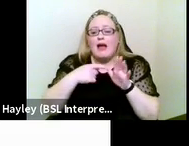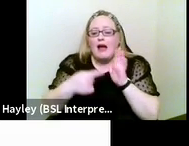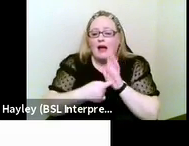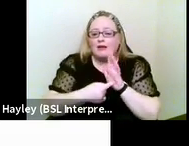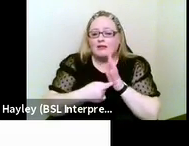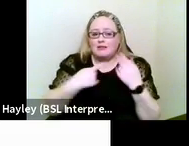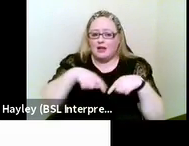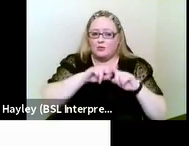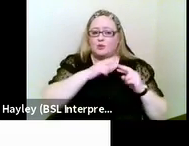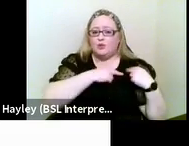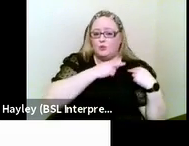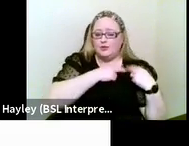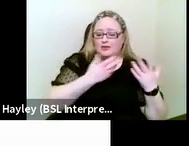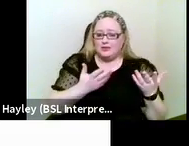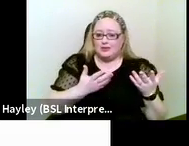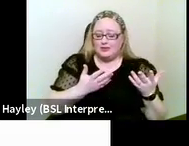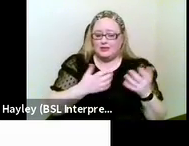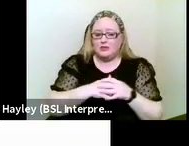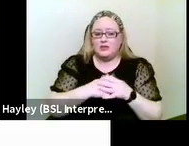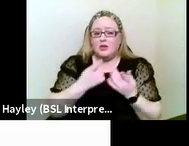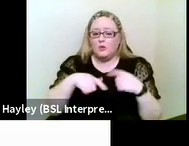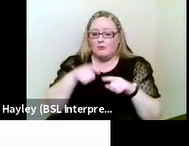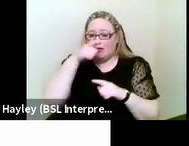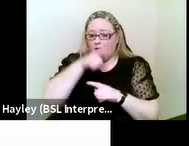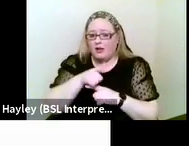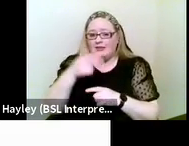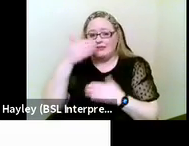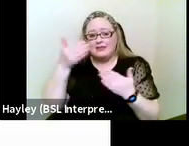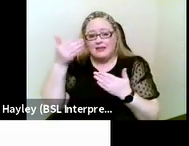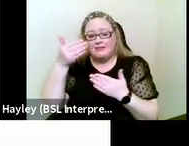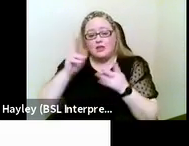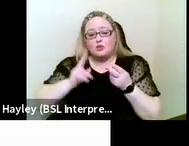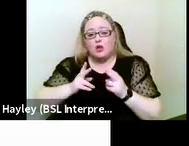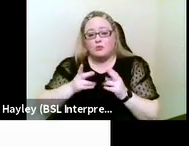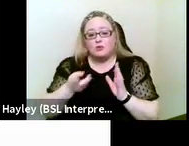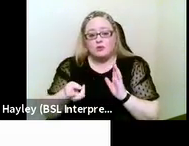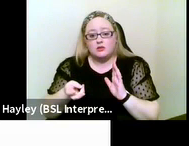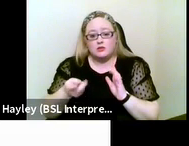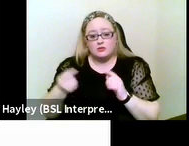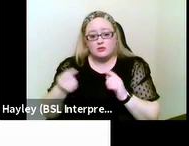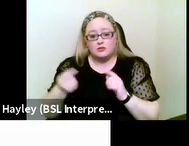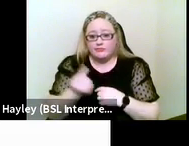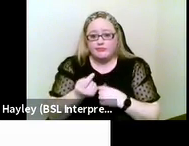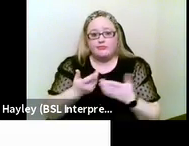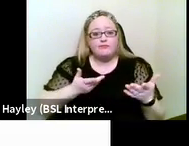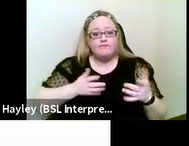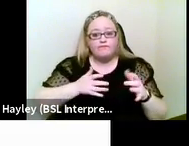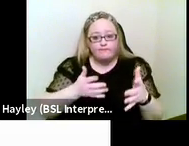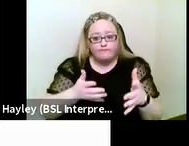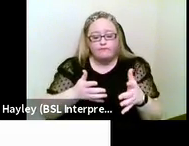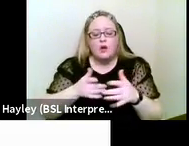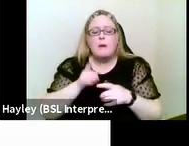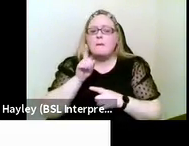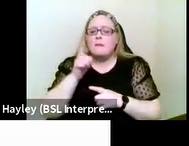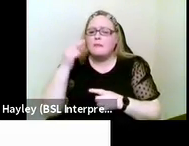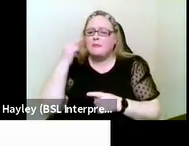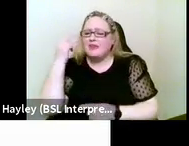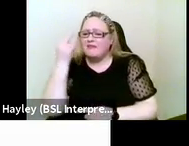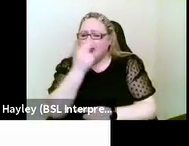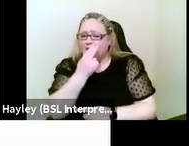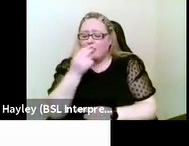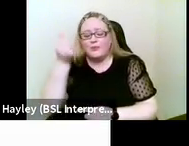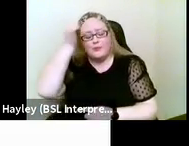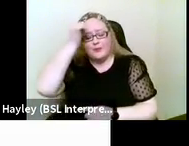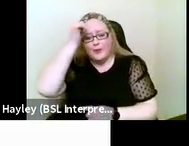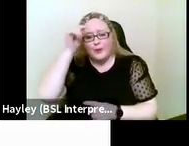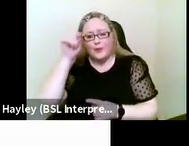fortunate to be joined by interpreters this evening. But when it comes to deafblindness, we do know of a shortage of